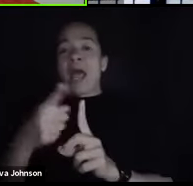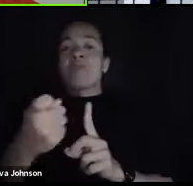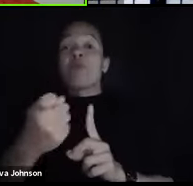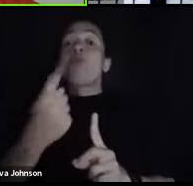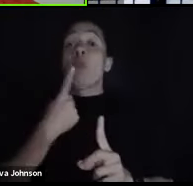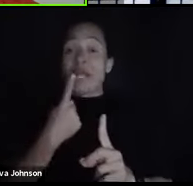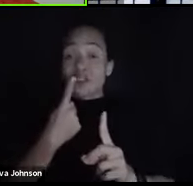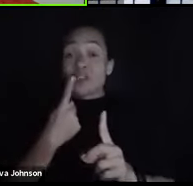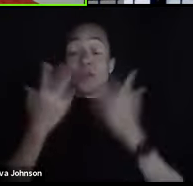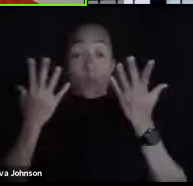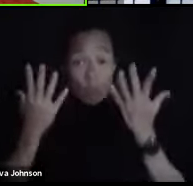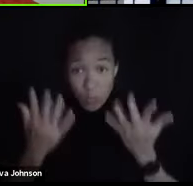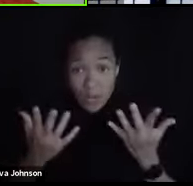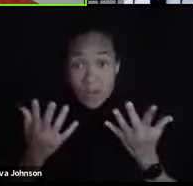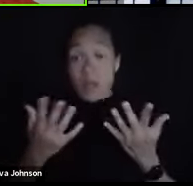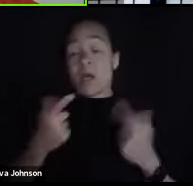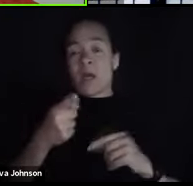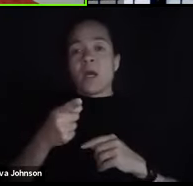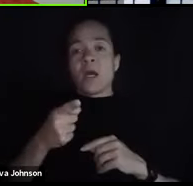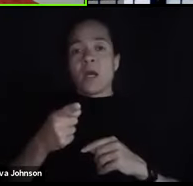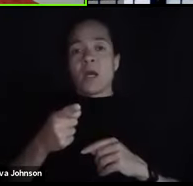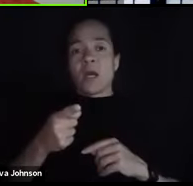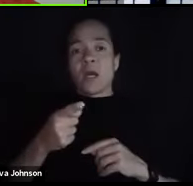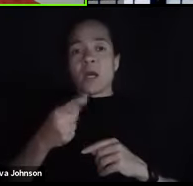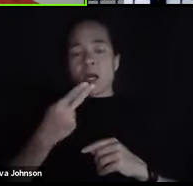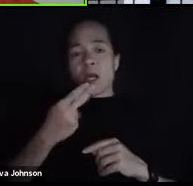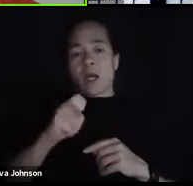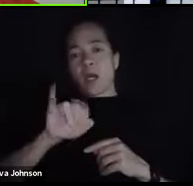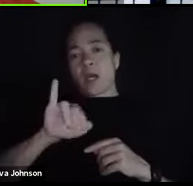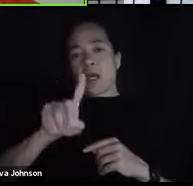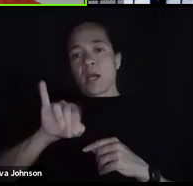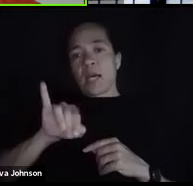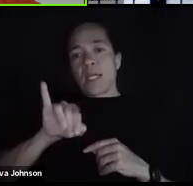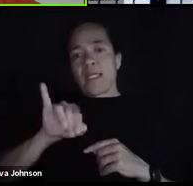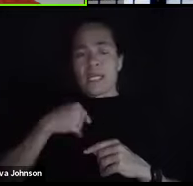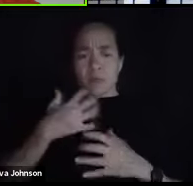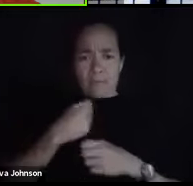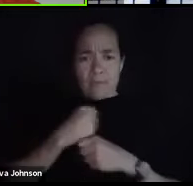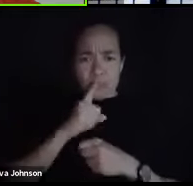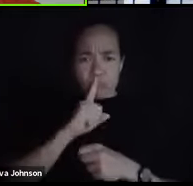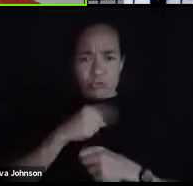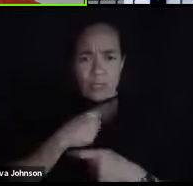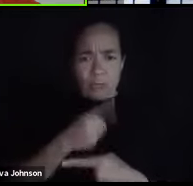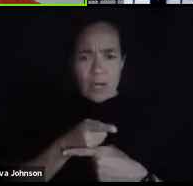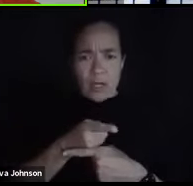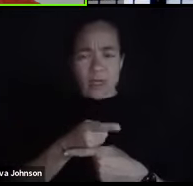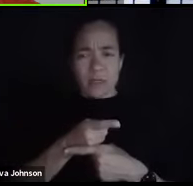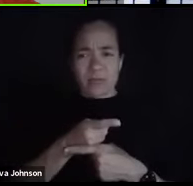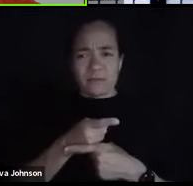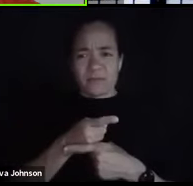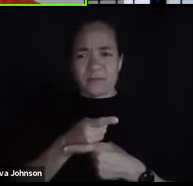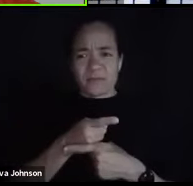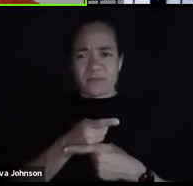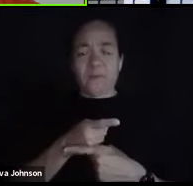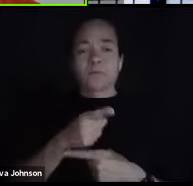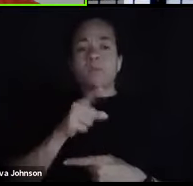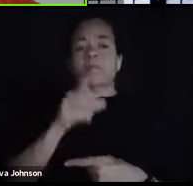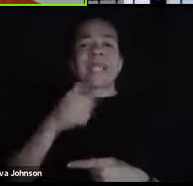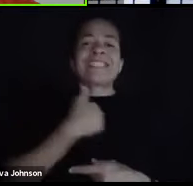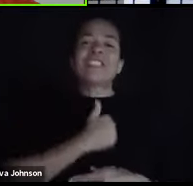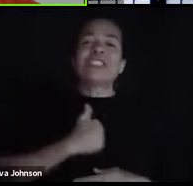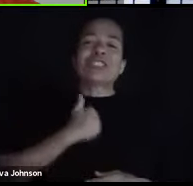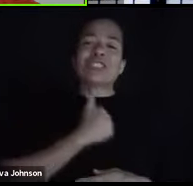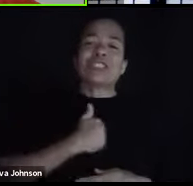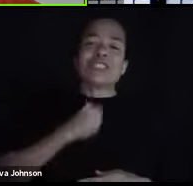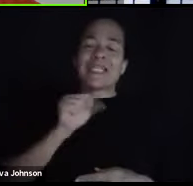question is from, I believe, Heidi, let me make sure, or Stacy, excuse me. Nope,